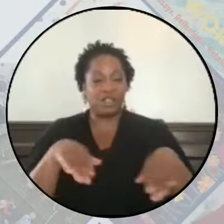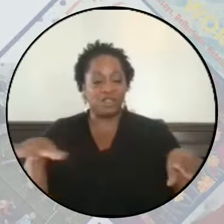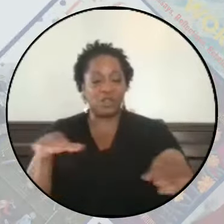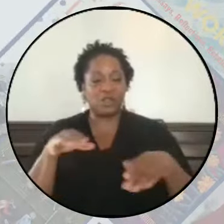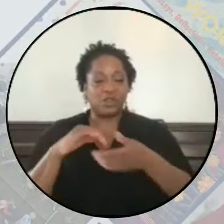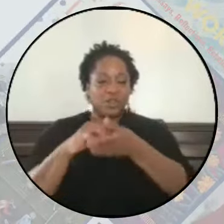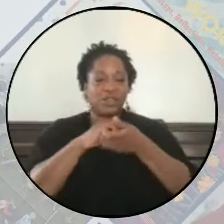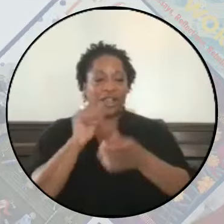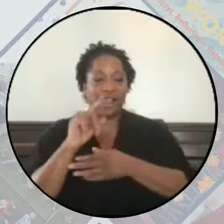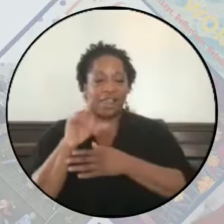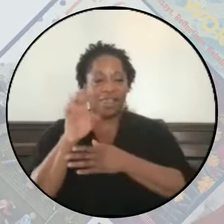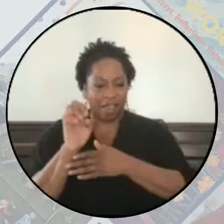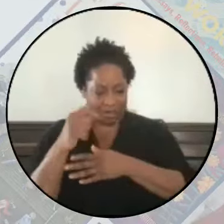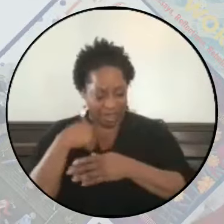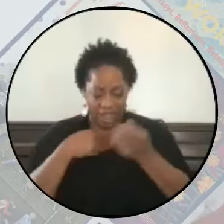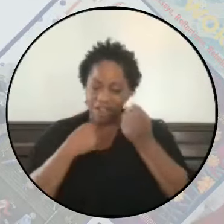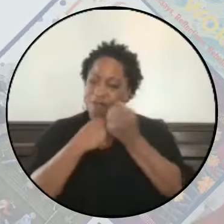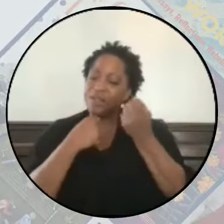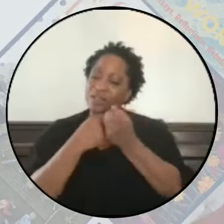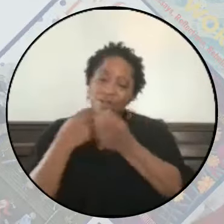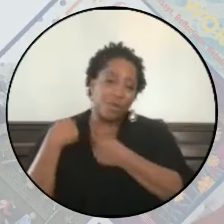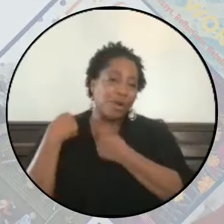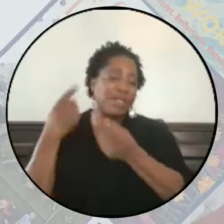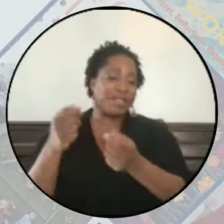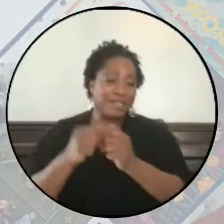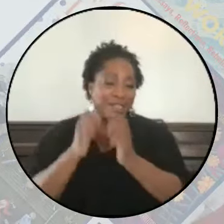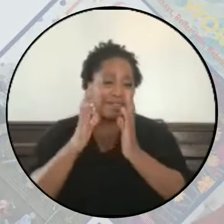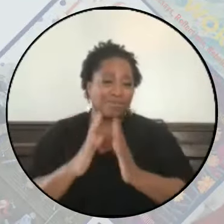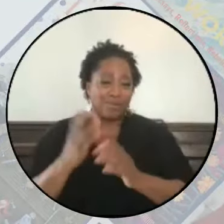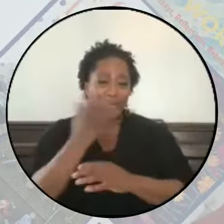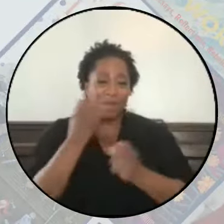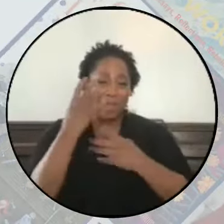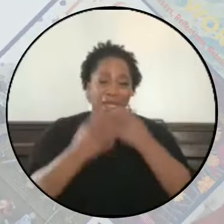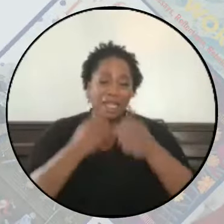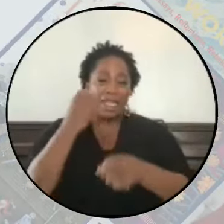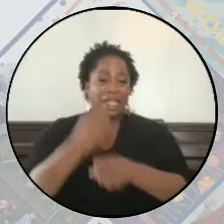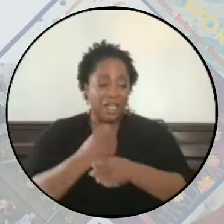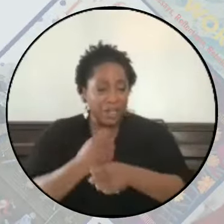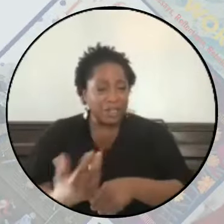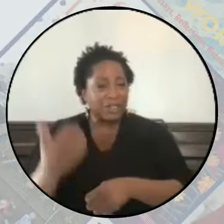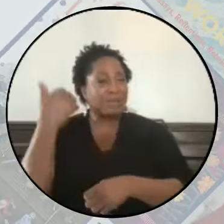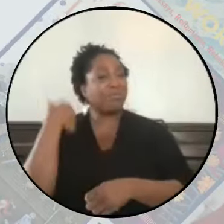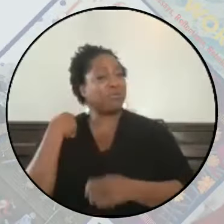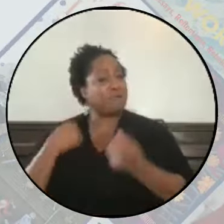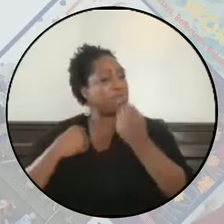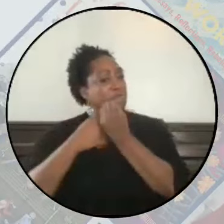which I have been supporting since its founding so many years ago.